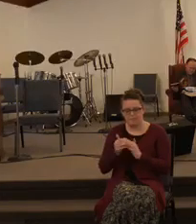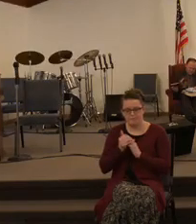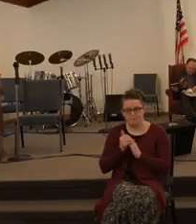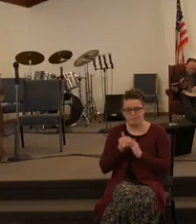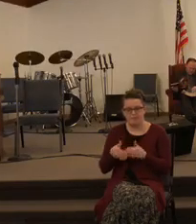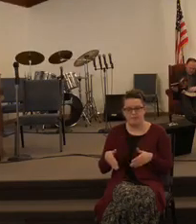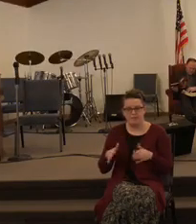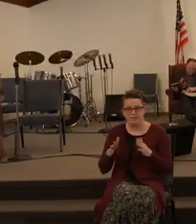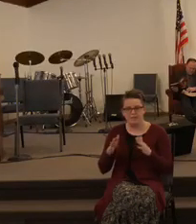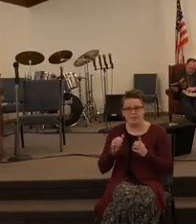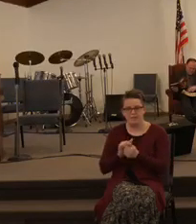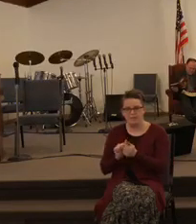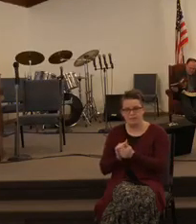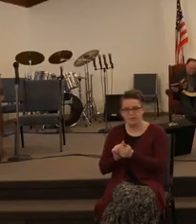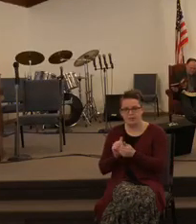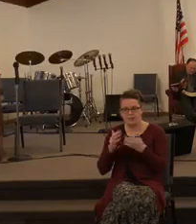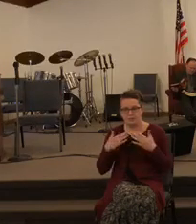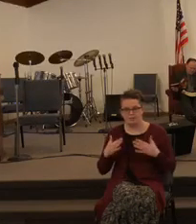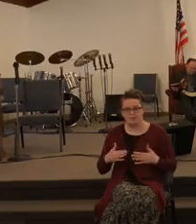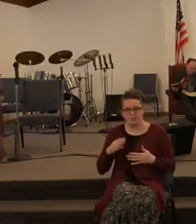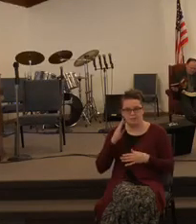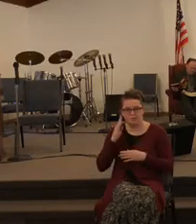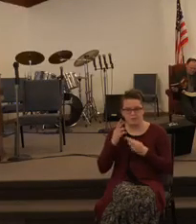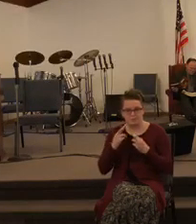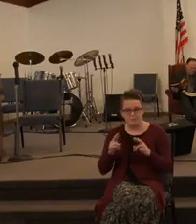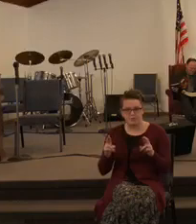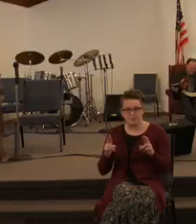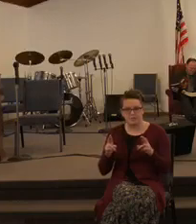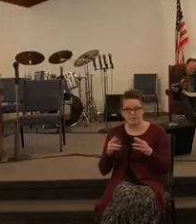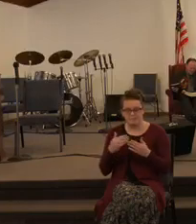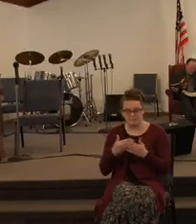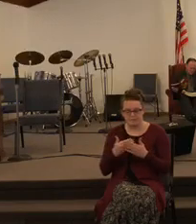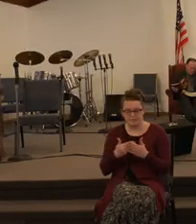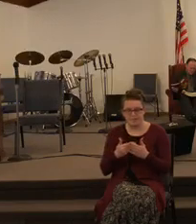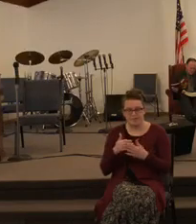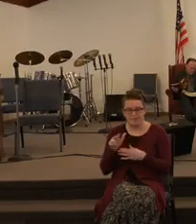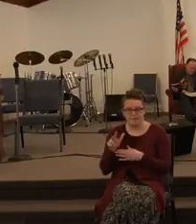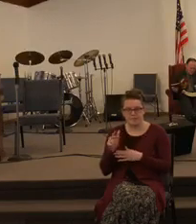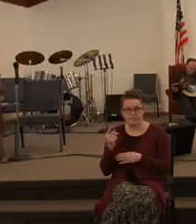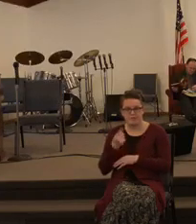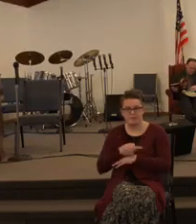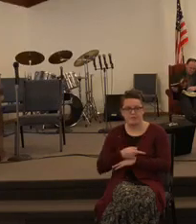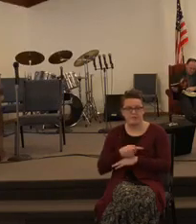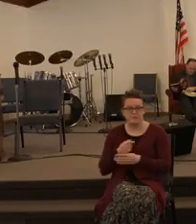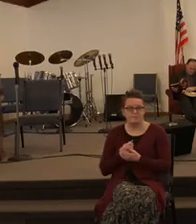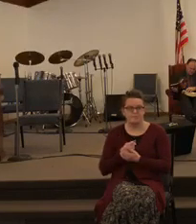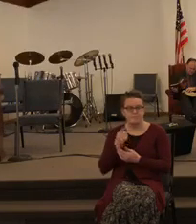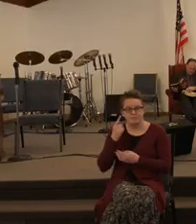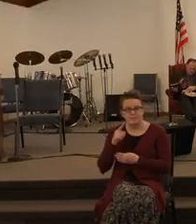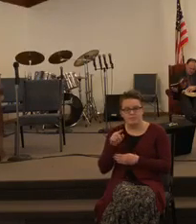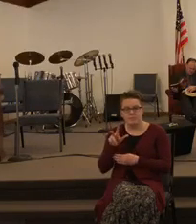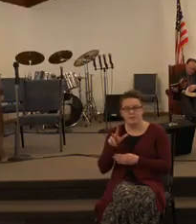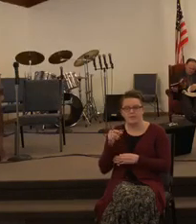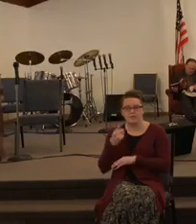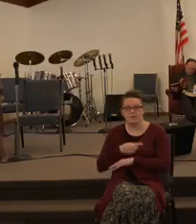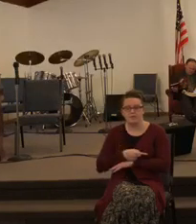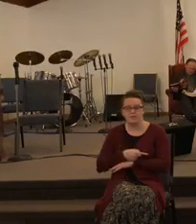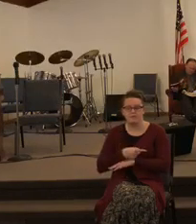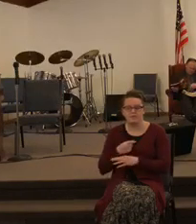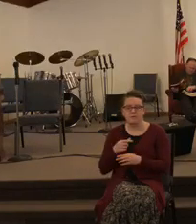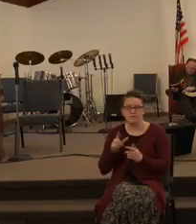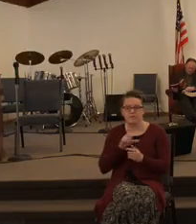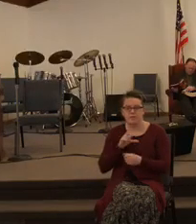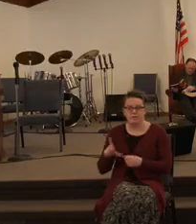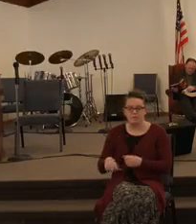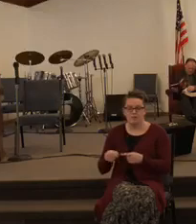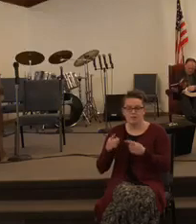and be ready against the third day for the third day the Lord will come